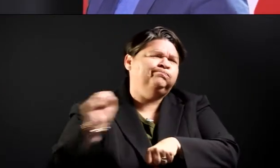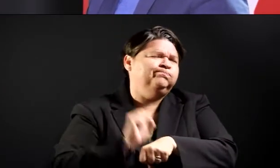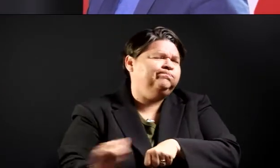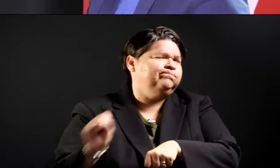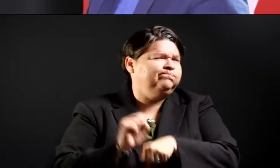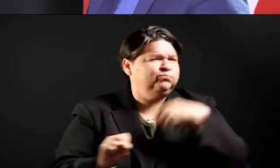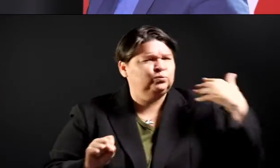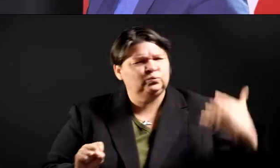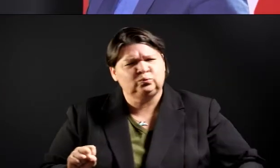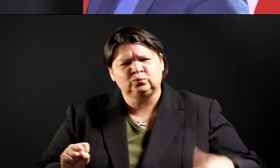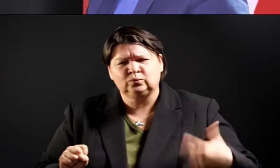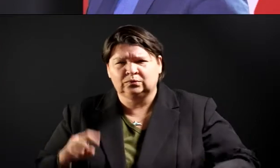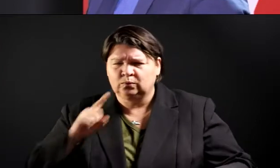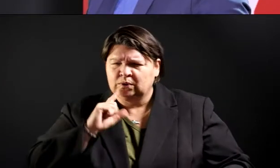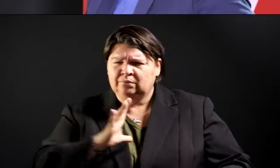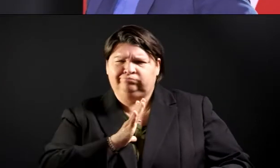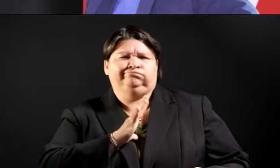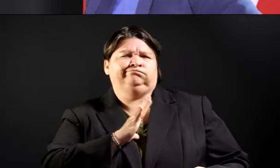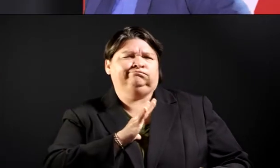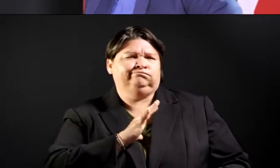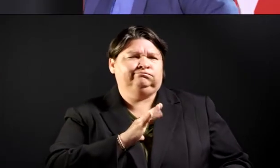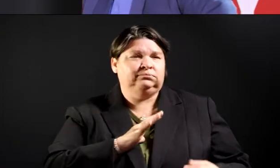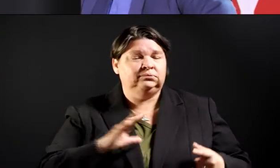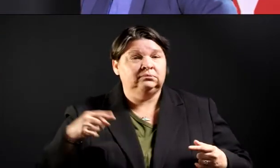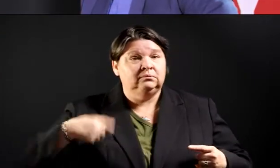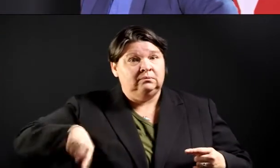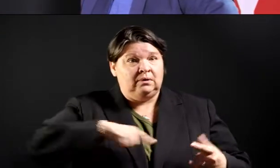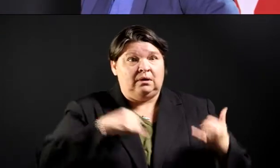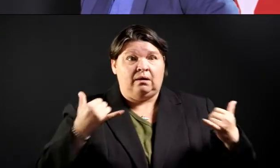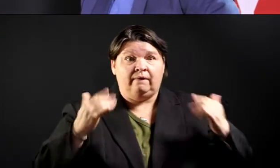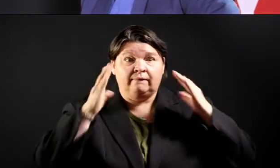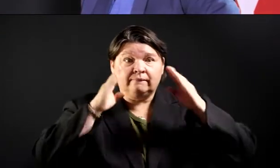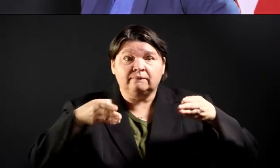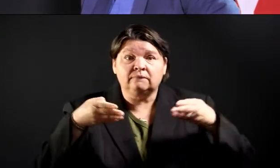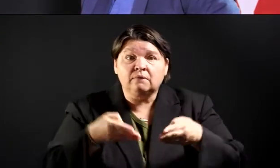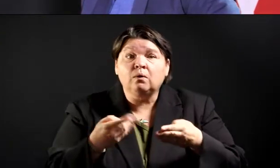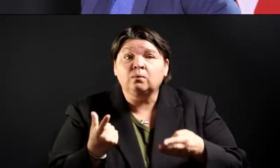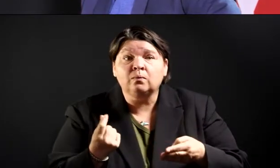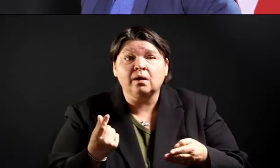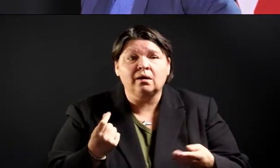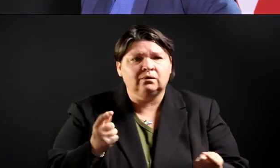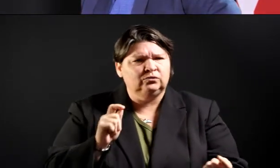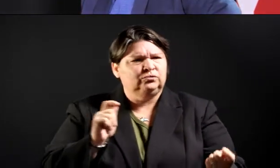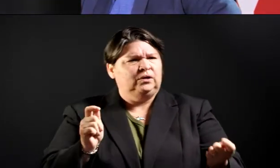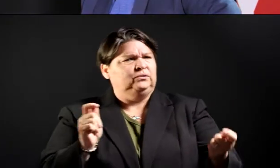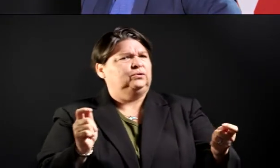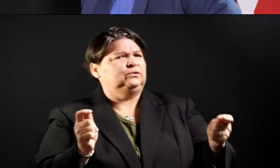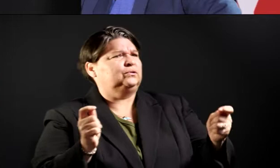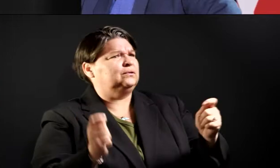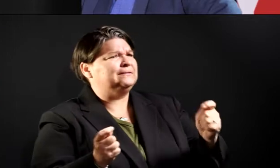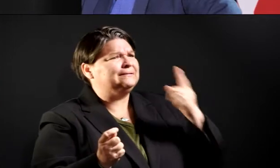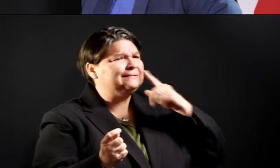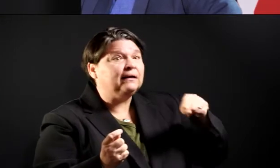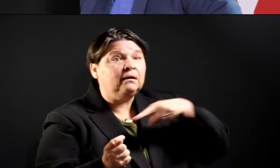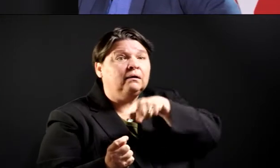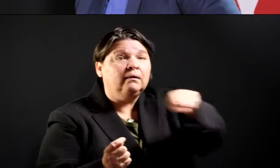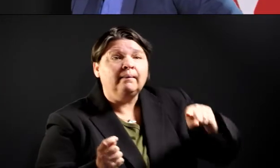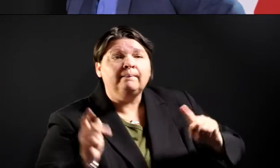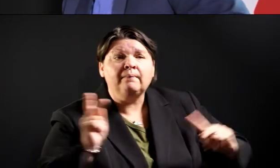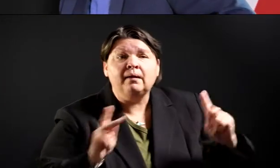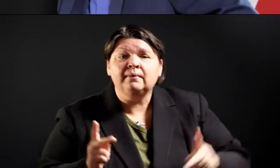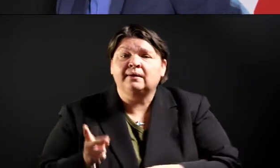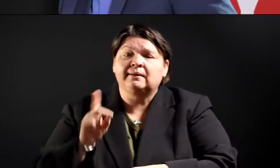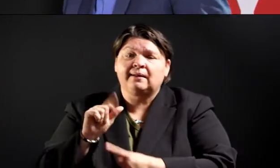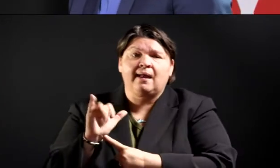They're focusing on what changes do we see, what are the immediate needs of people for child care, and particularly on education, too.